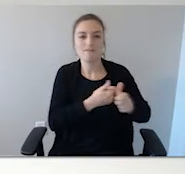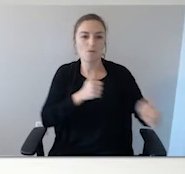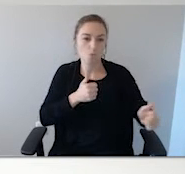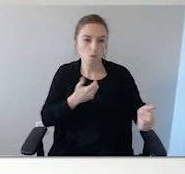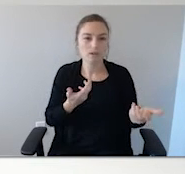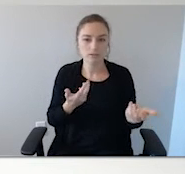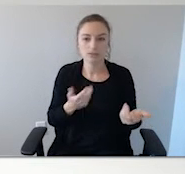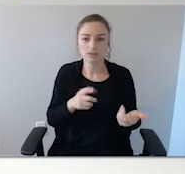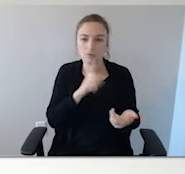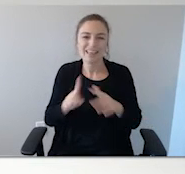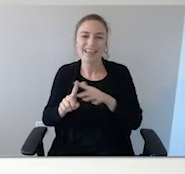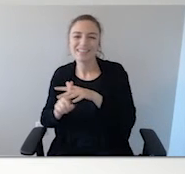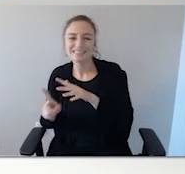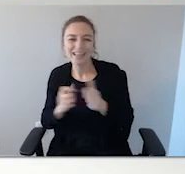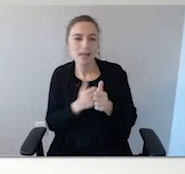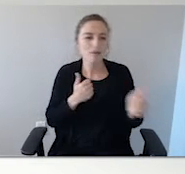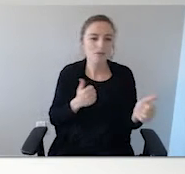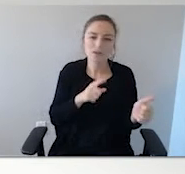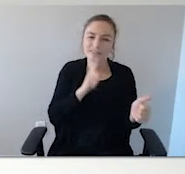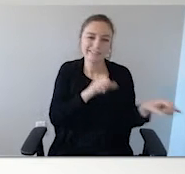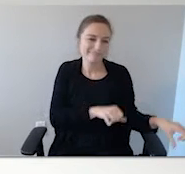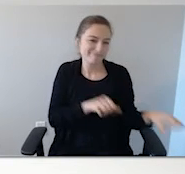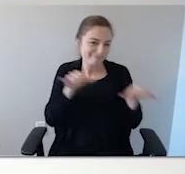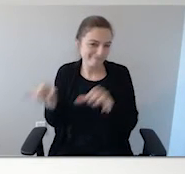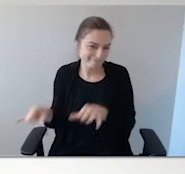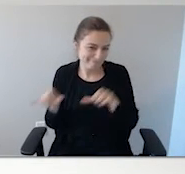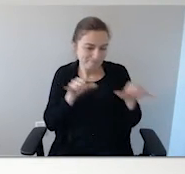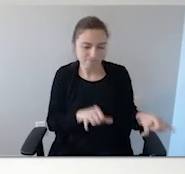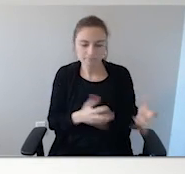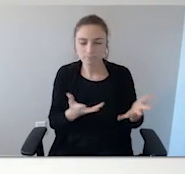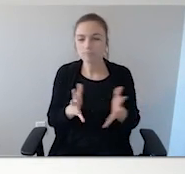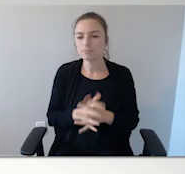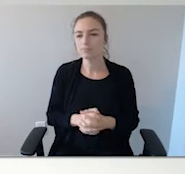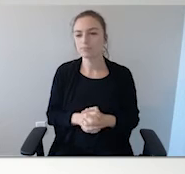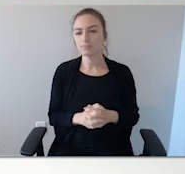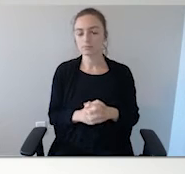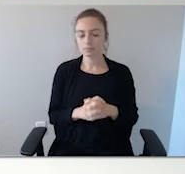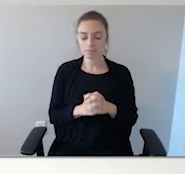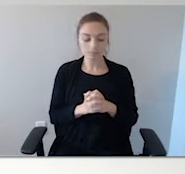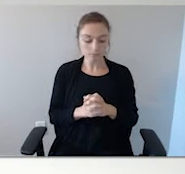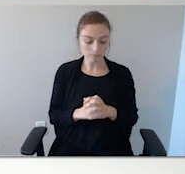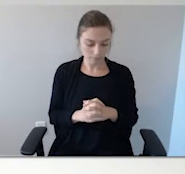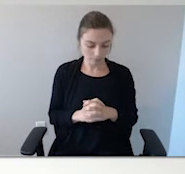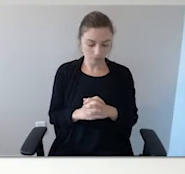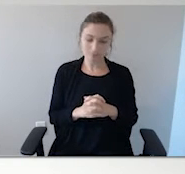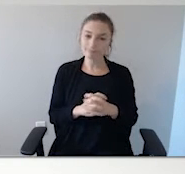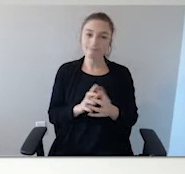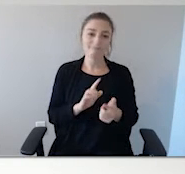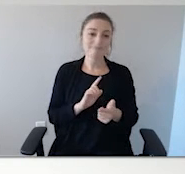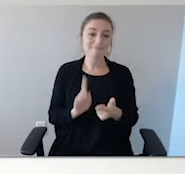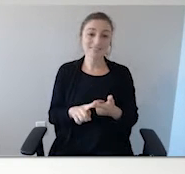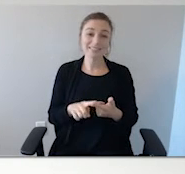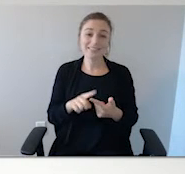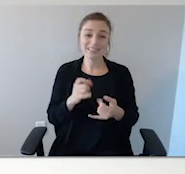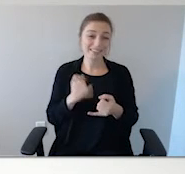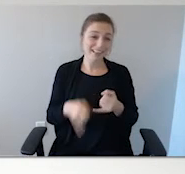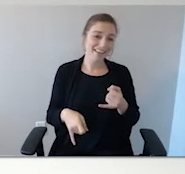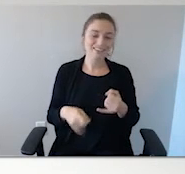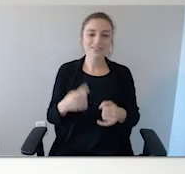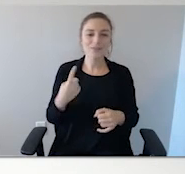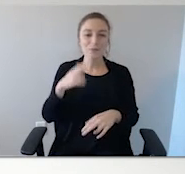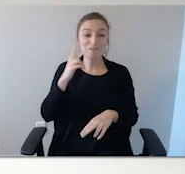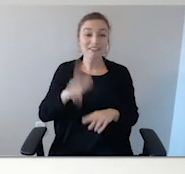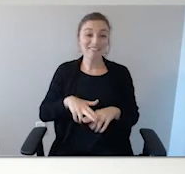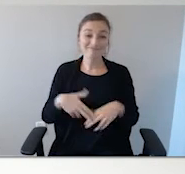So, escape avoidance kind of goes together because they want to be away from that environment. And then, just for fun.